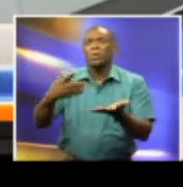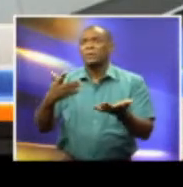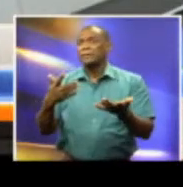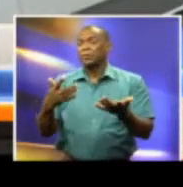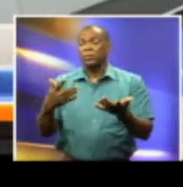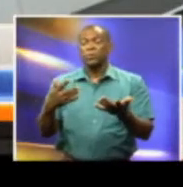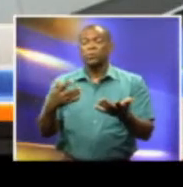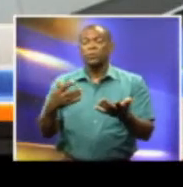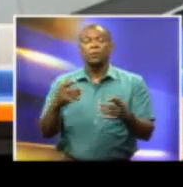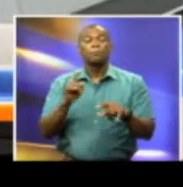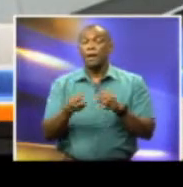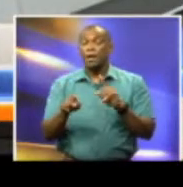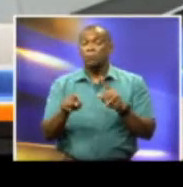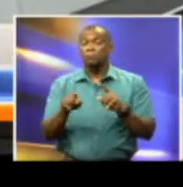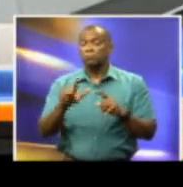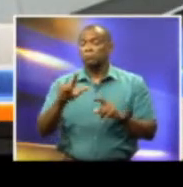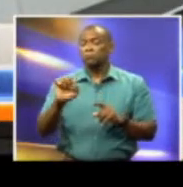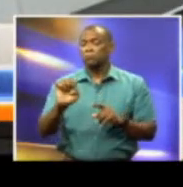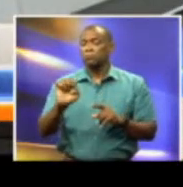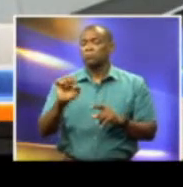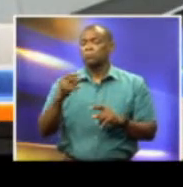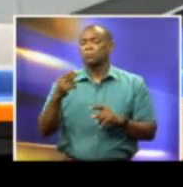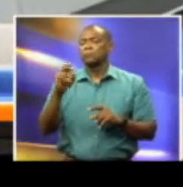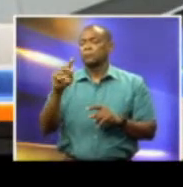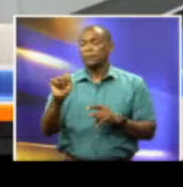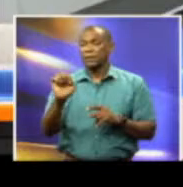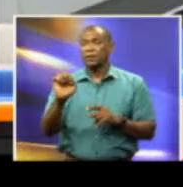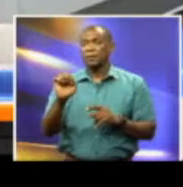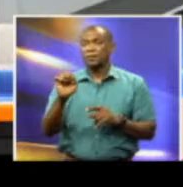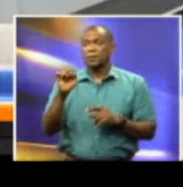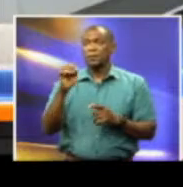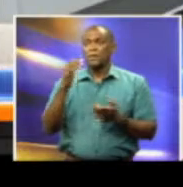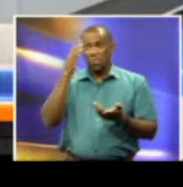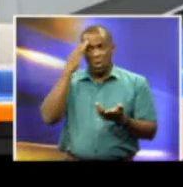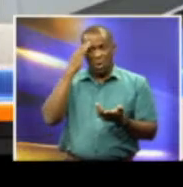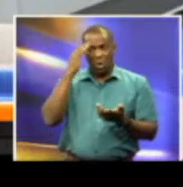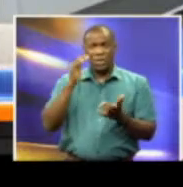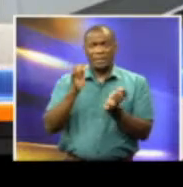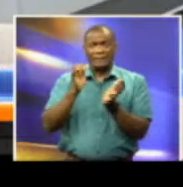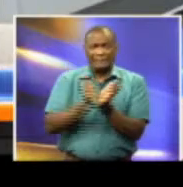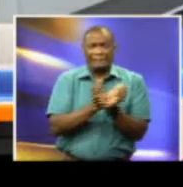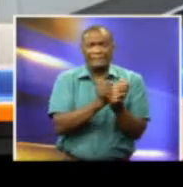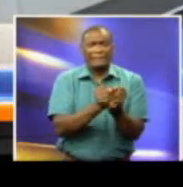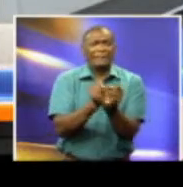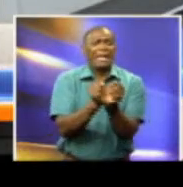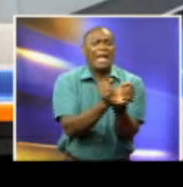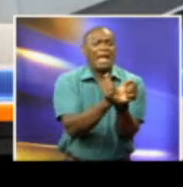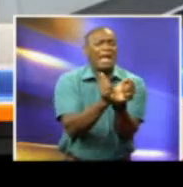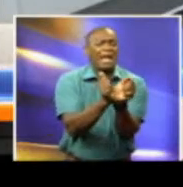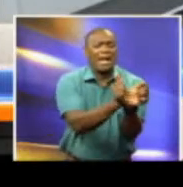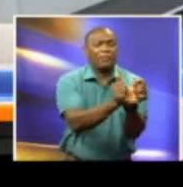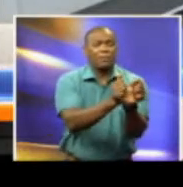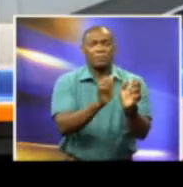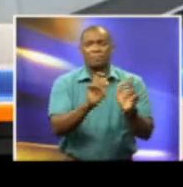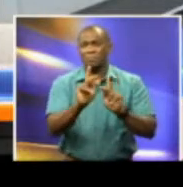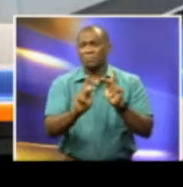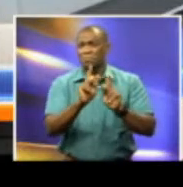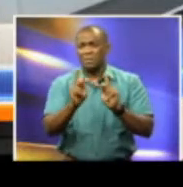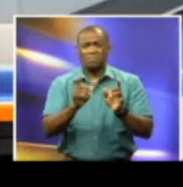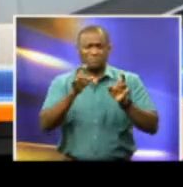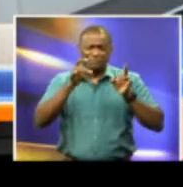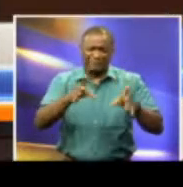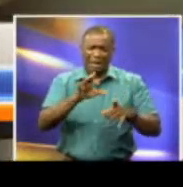surrounding slavery, where people of African descent were dehumanized, and he believes there can't be a comparison between the two